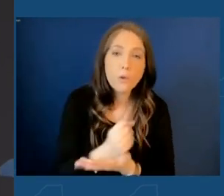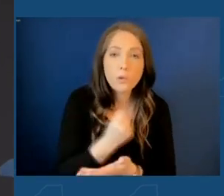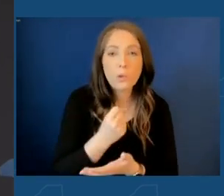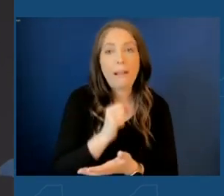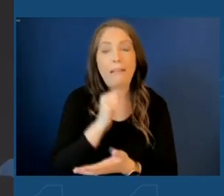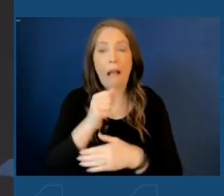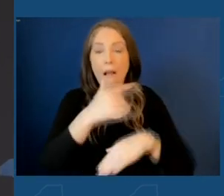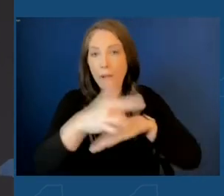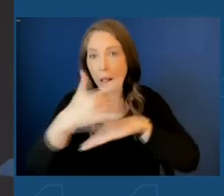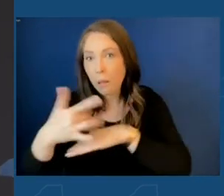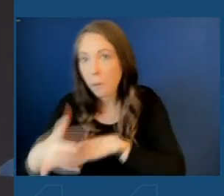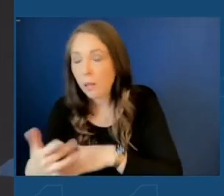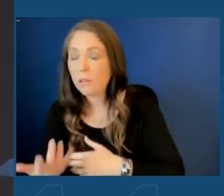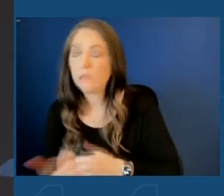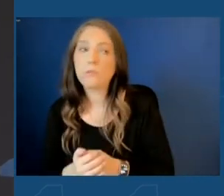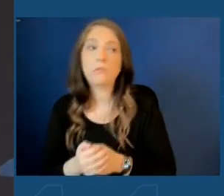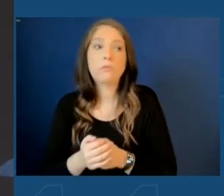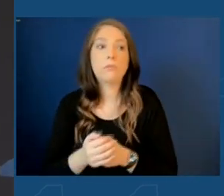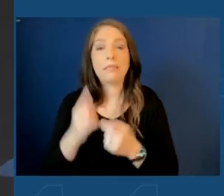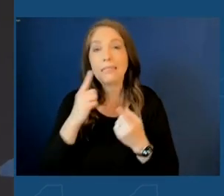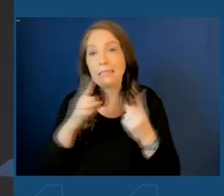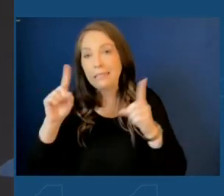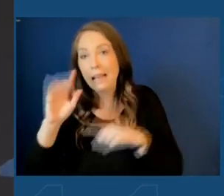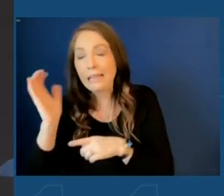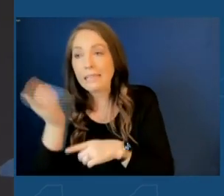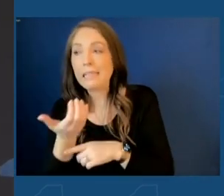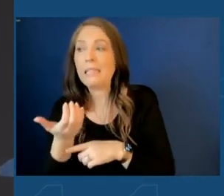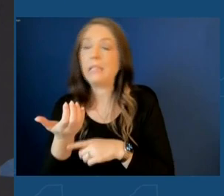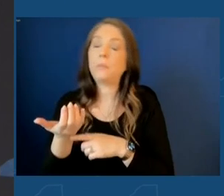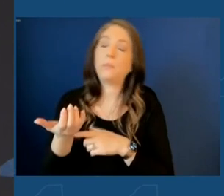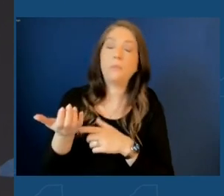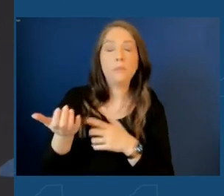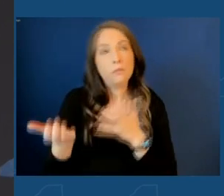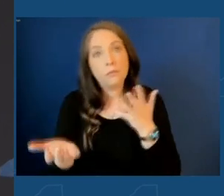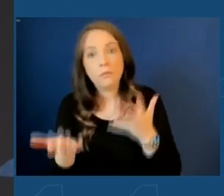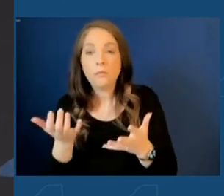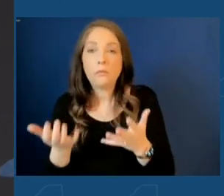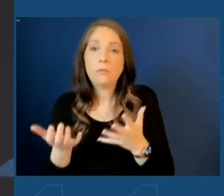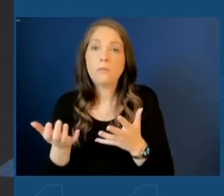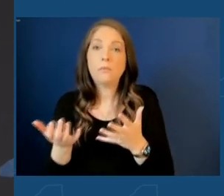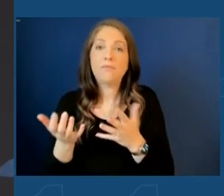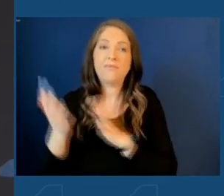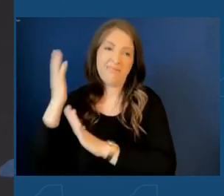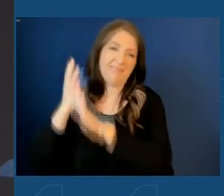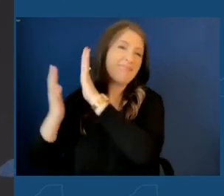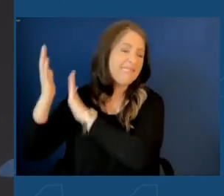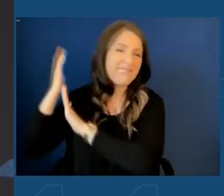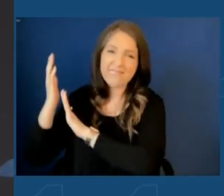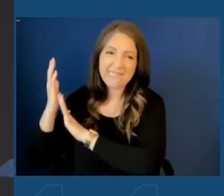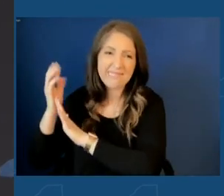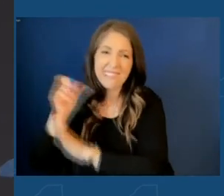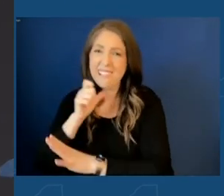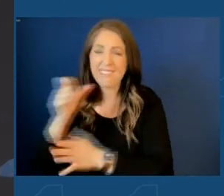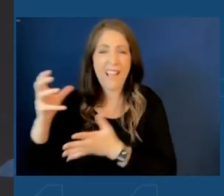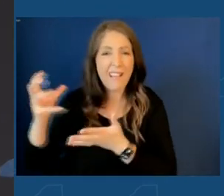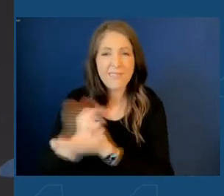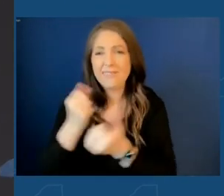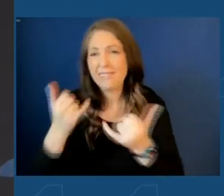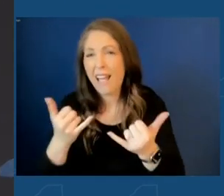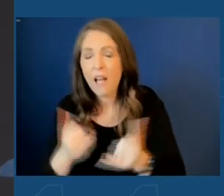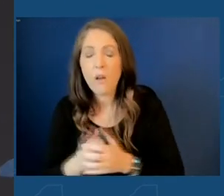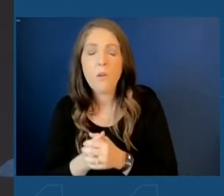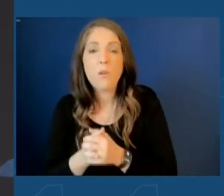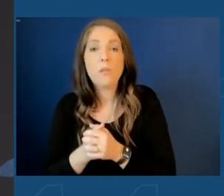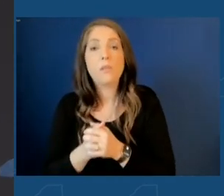prevalent, where prosperity seemed more a hallmark of a past age, and where our region's economy